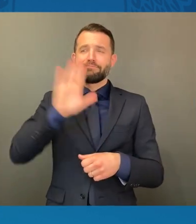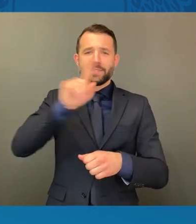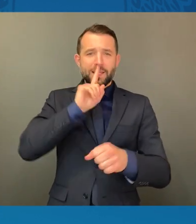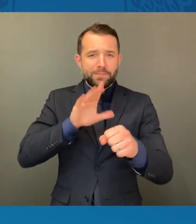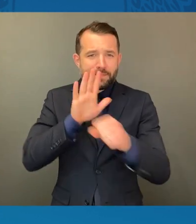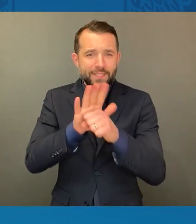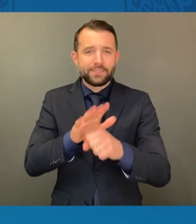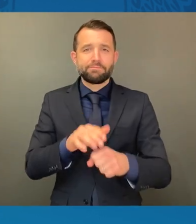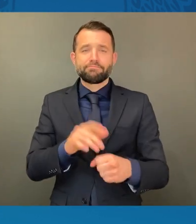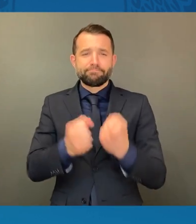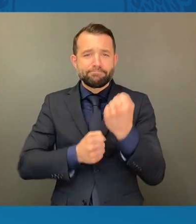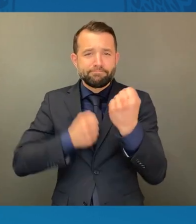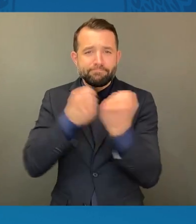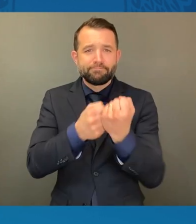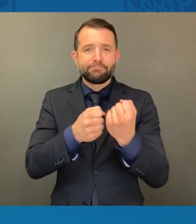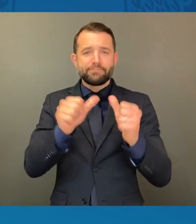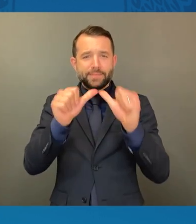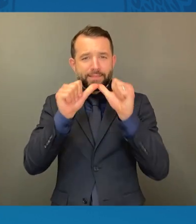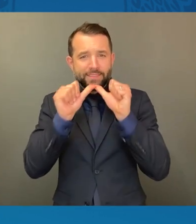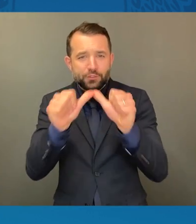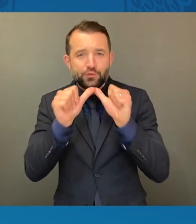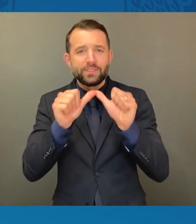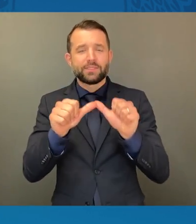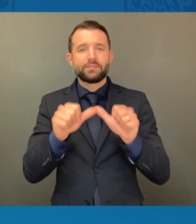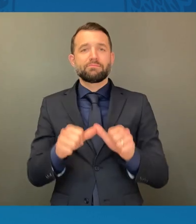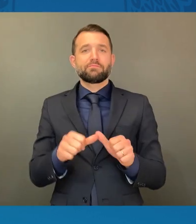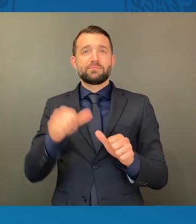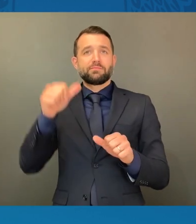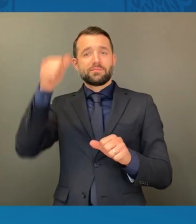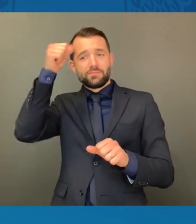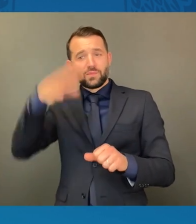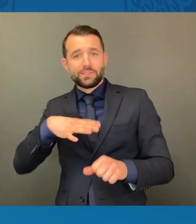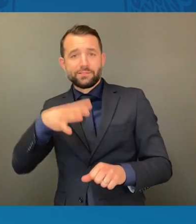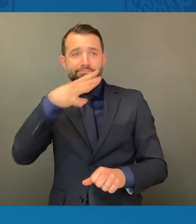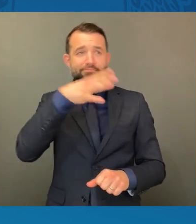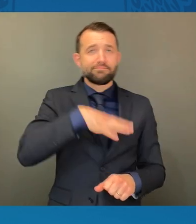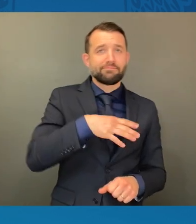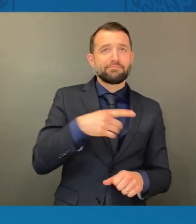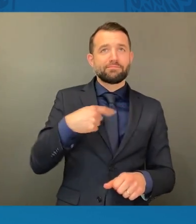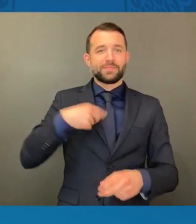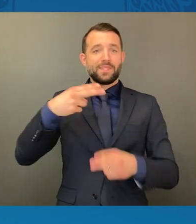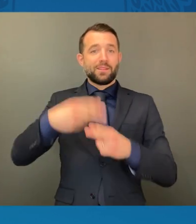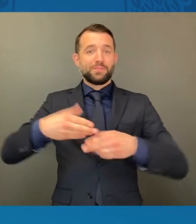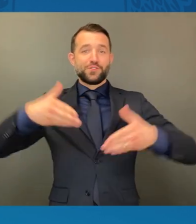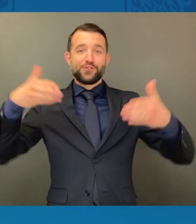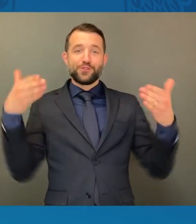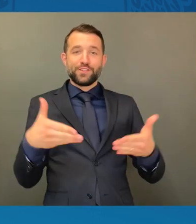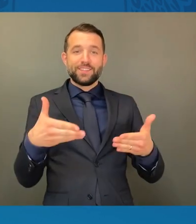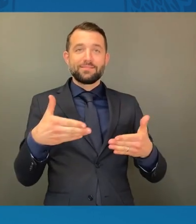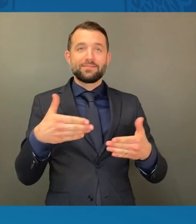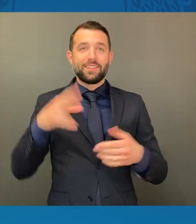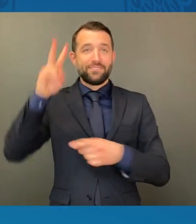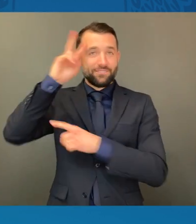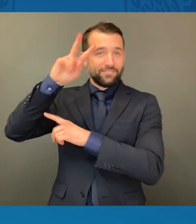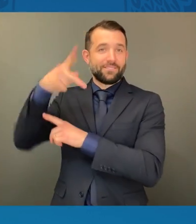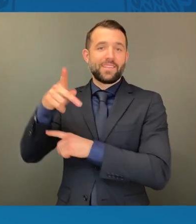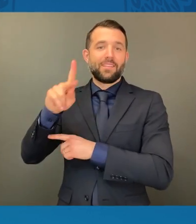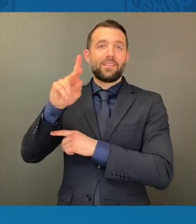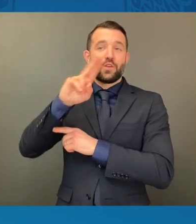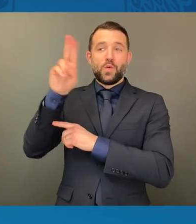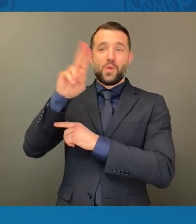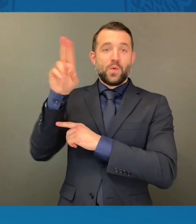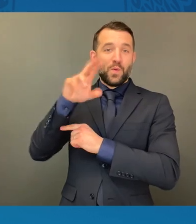ladies and gentlemen, I would like to introduce to you all the Vice President of the United States of America,